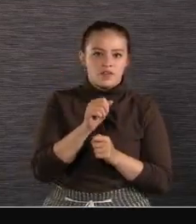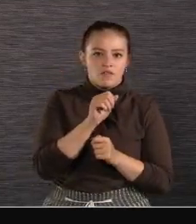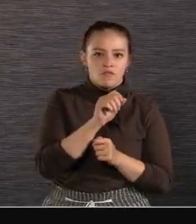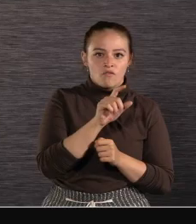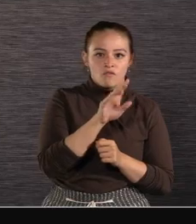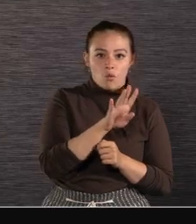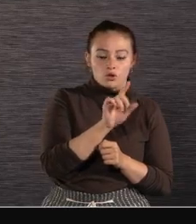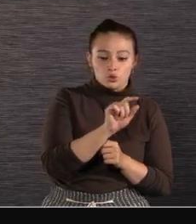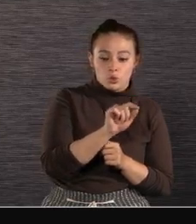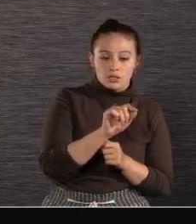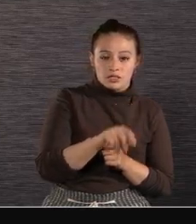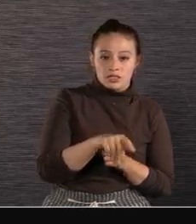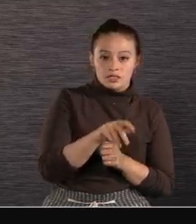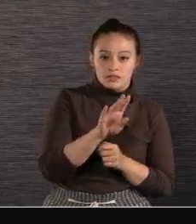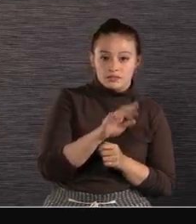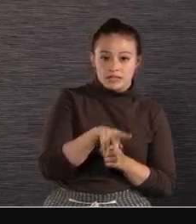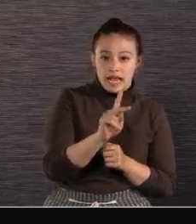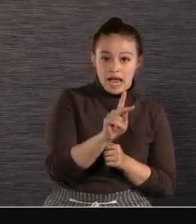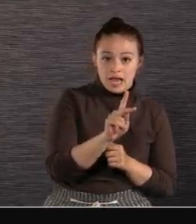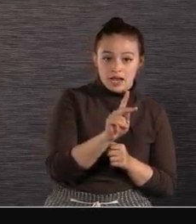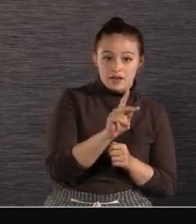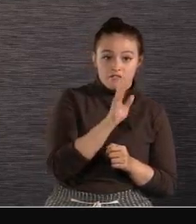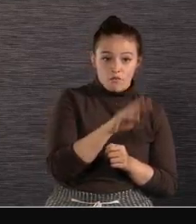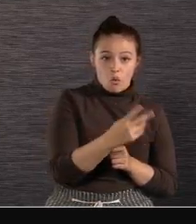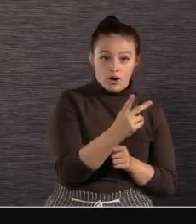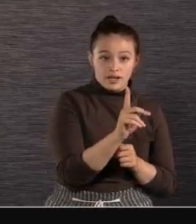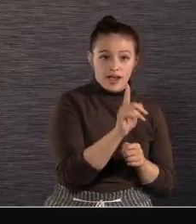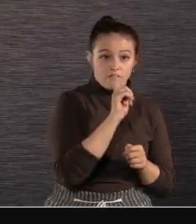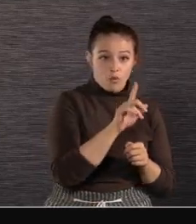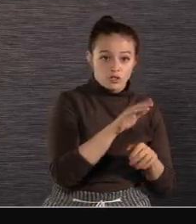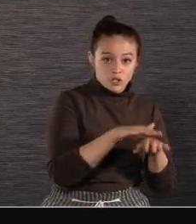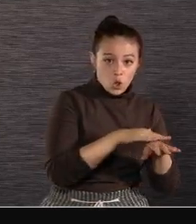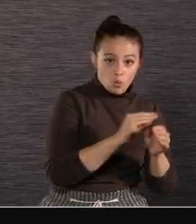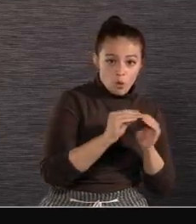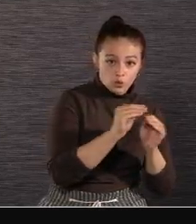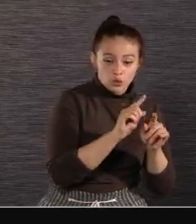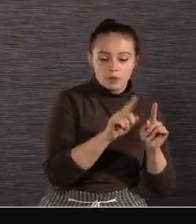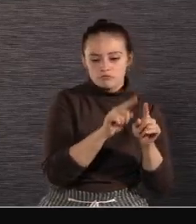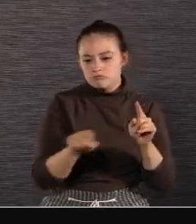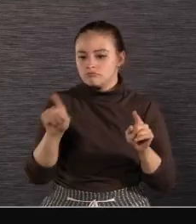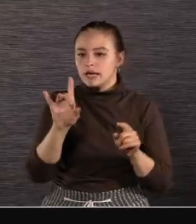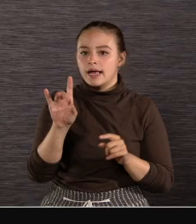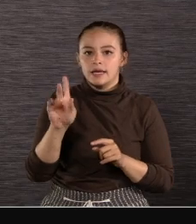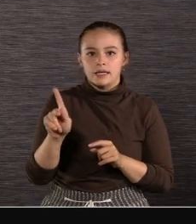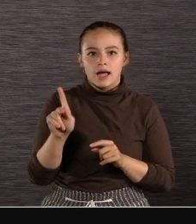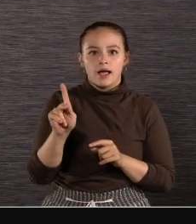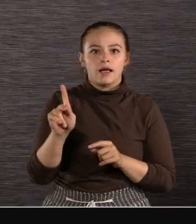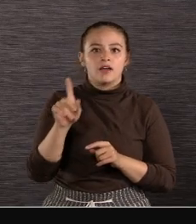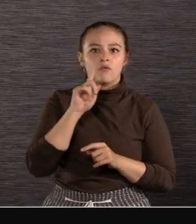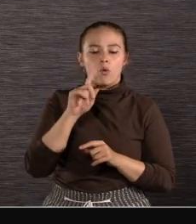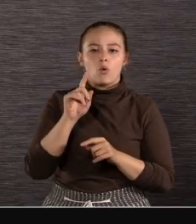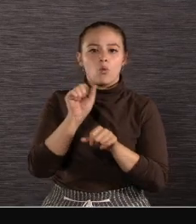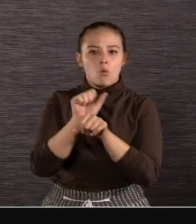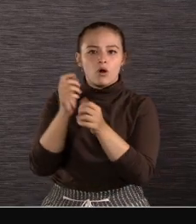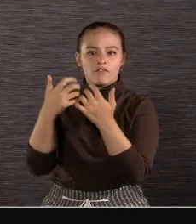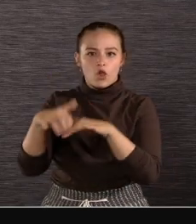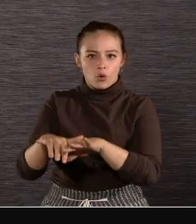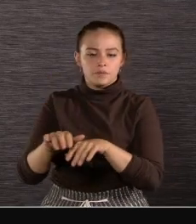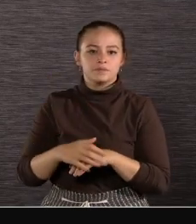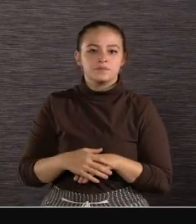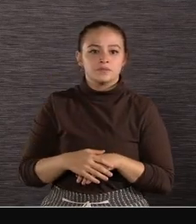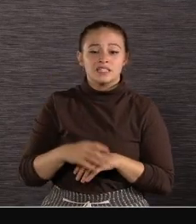Resolution up to 8K High dynamic range With seamless simultaneous SDR workflow A